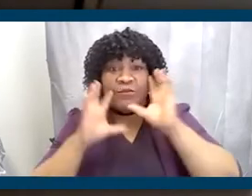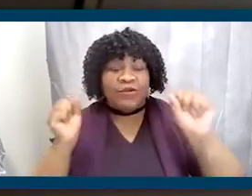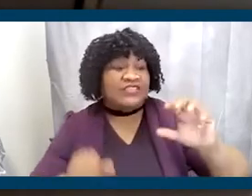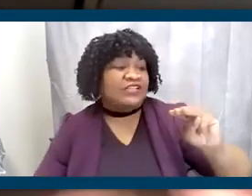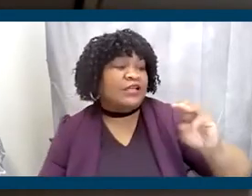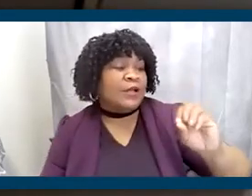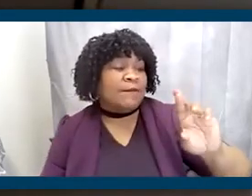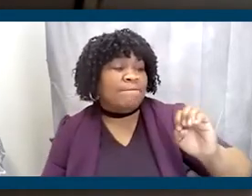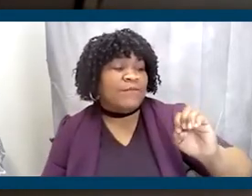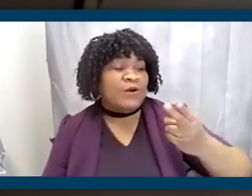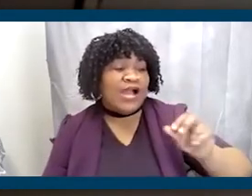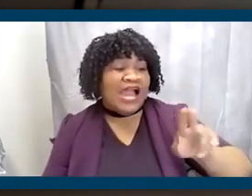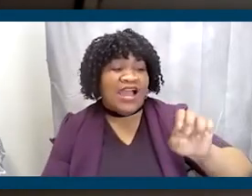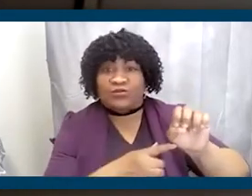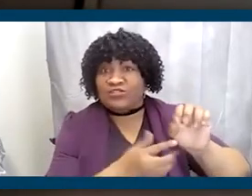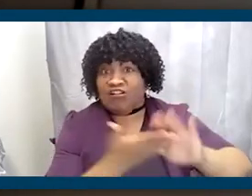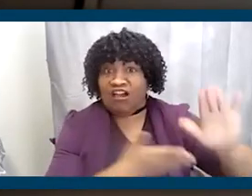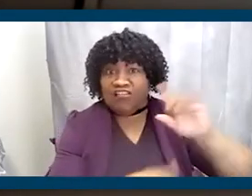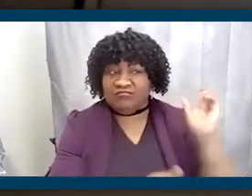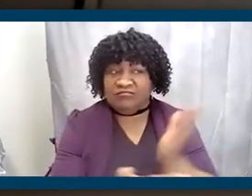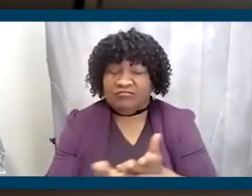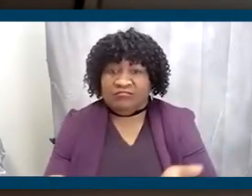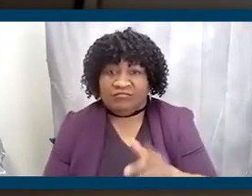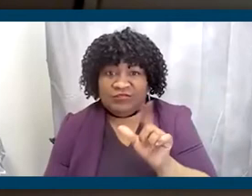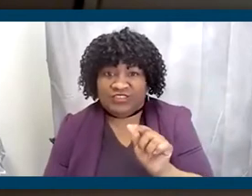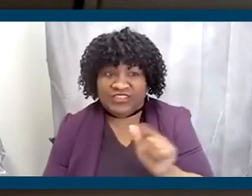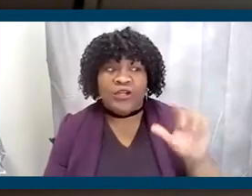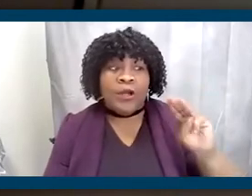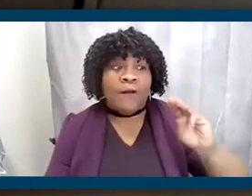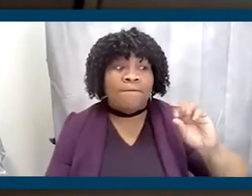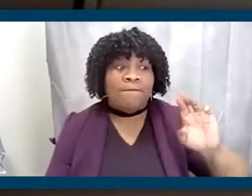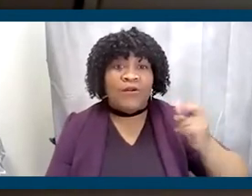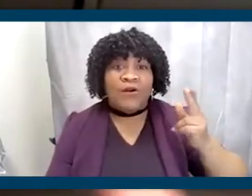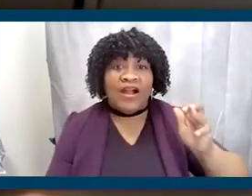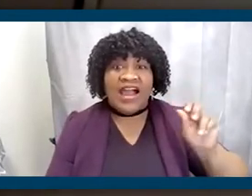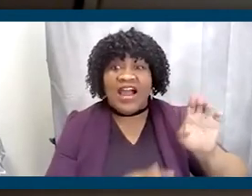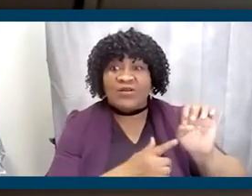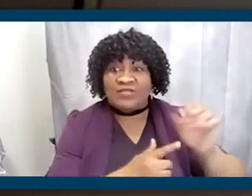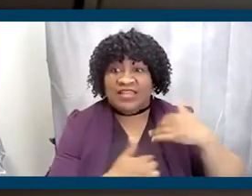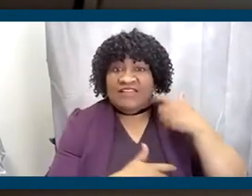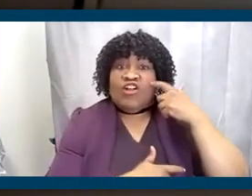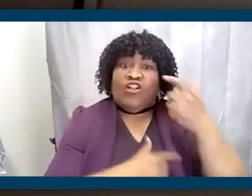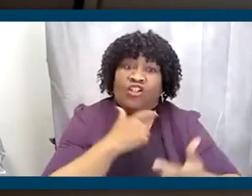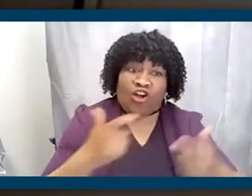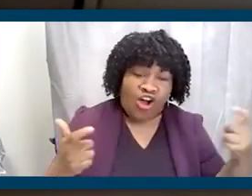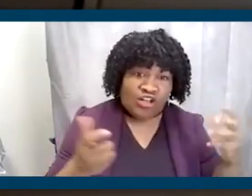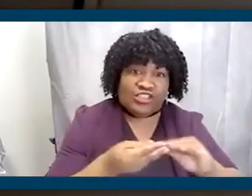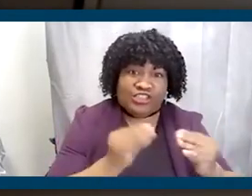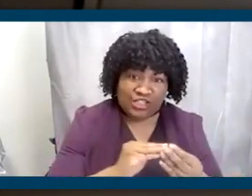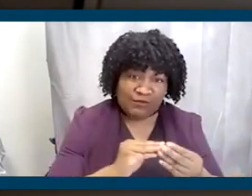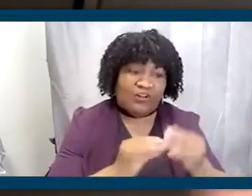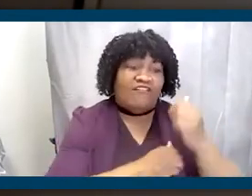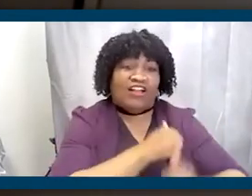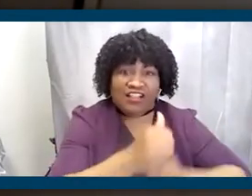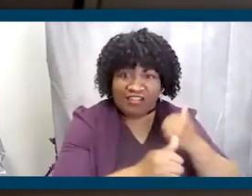College at the time came to Los Angeles, because believe it or not, Morehouse has one of the largest concentration of alums